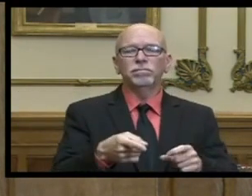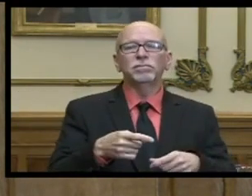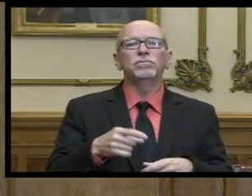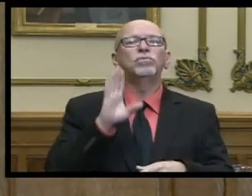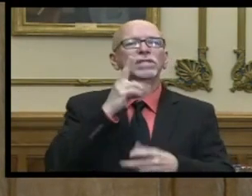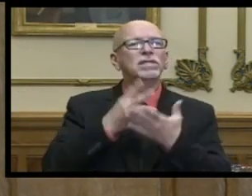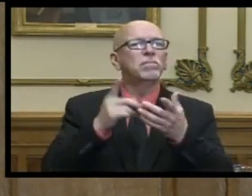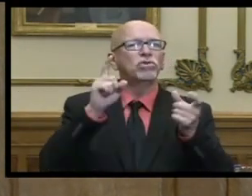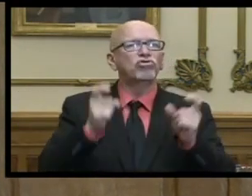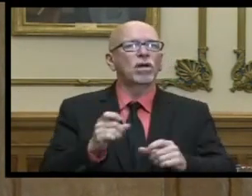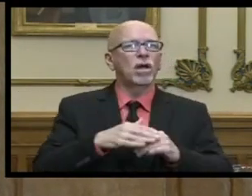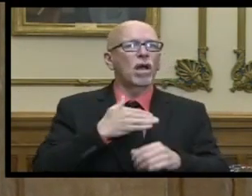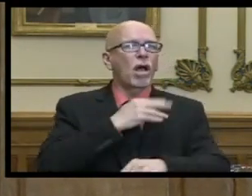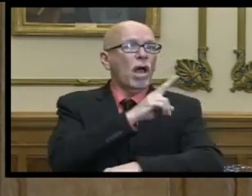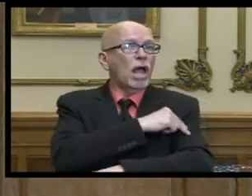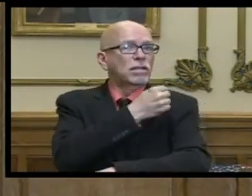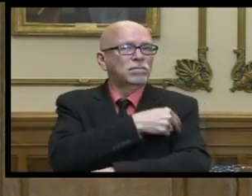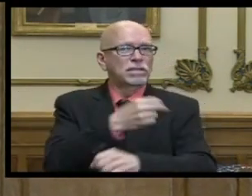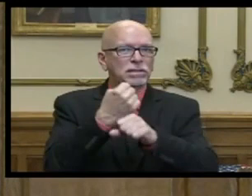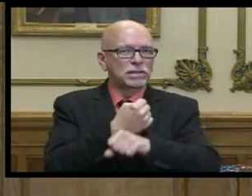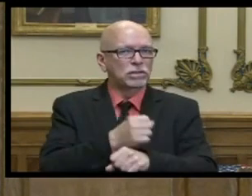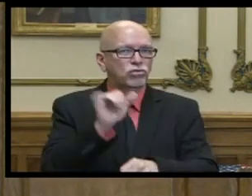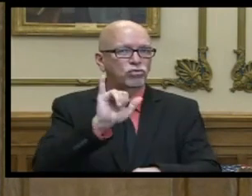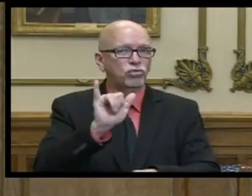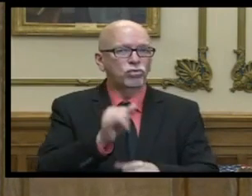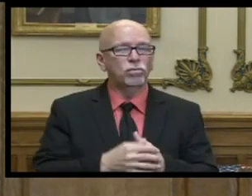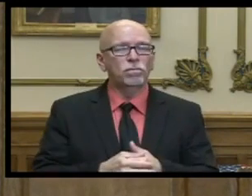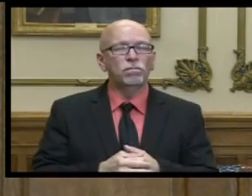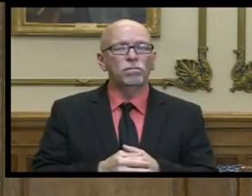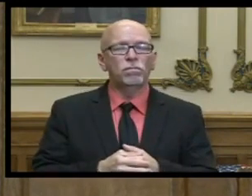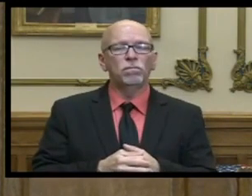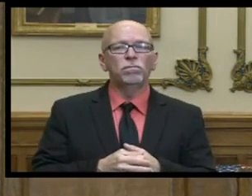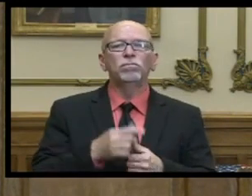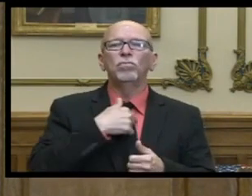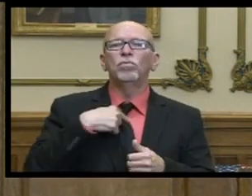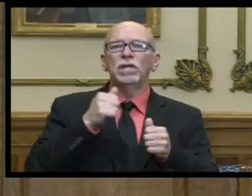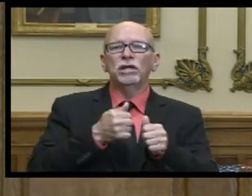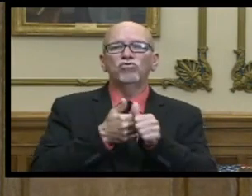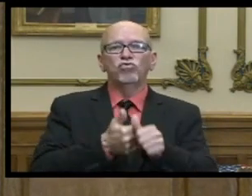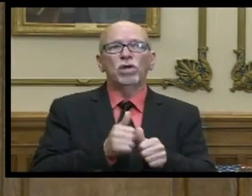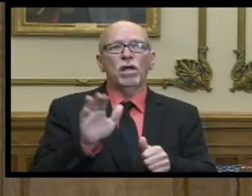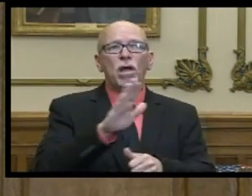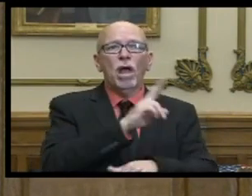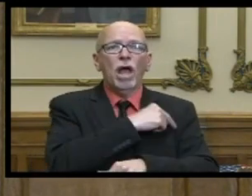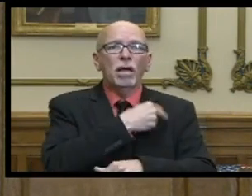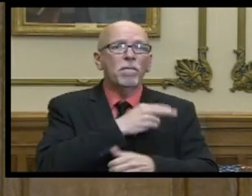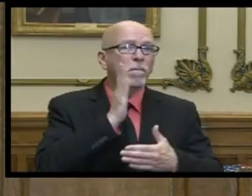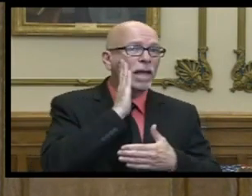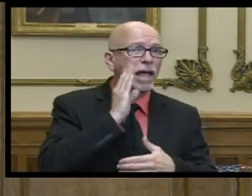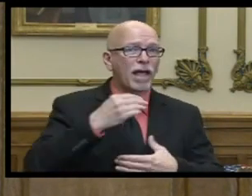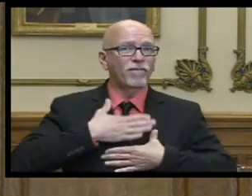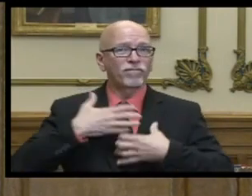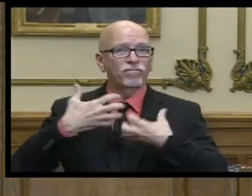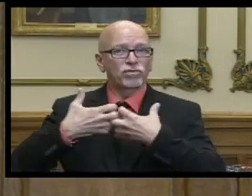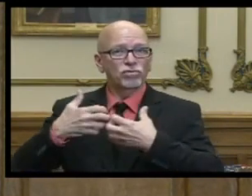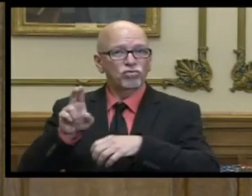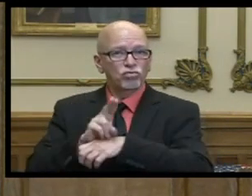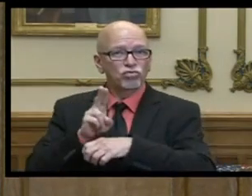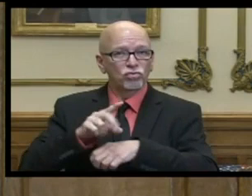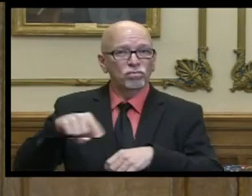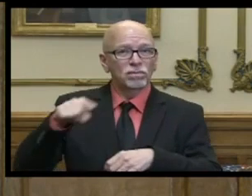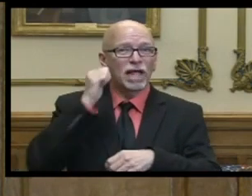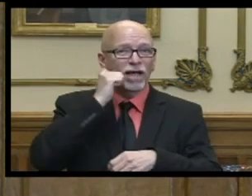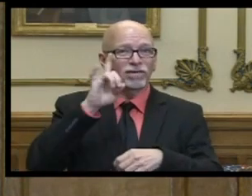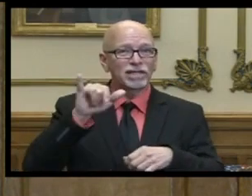will see some adjustments to our hospitalization data you will be able to track hospital bed and ventilator use day by day by